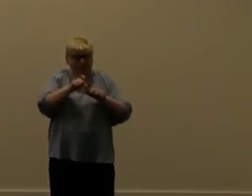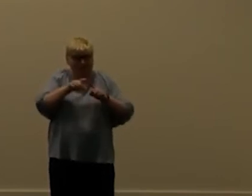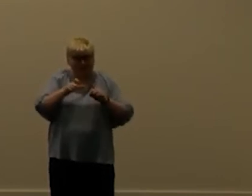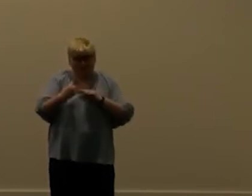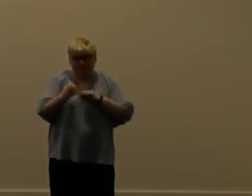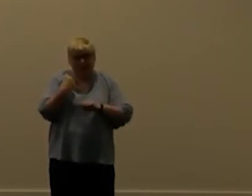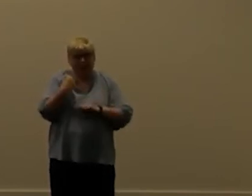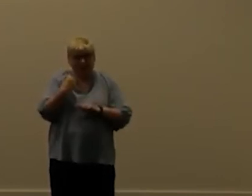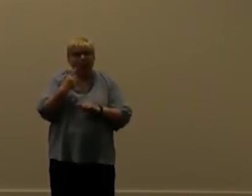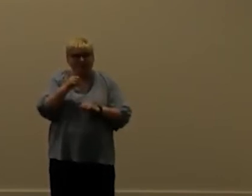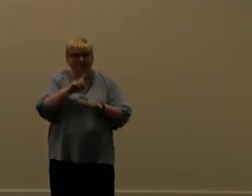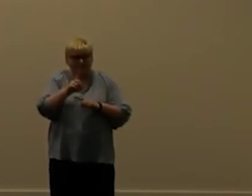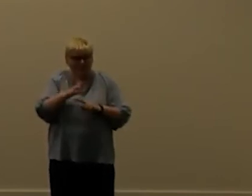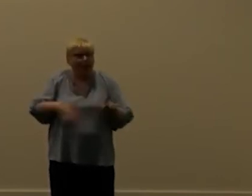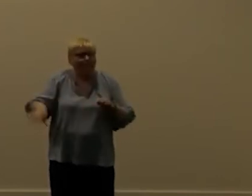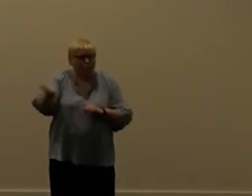for everybody